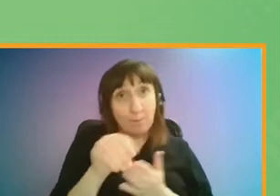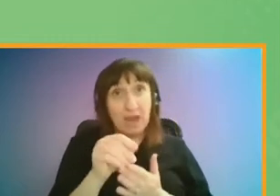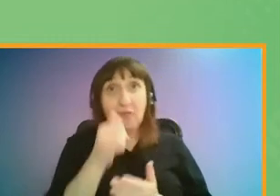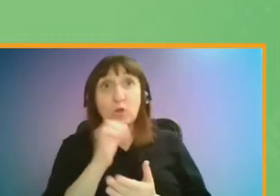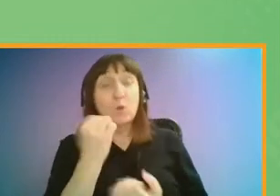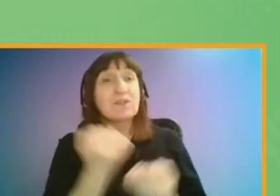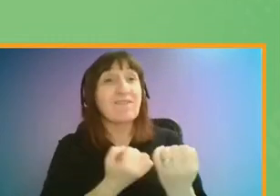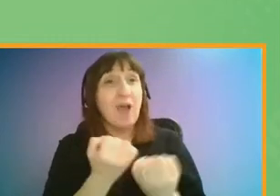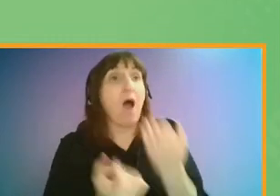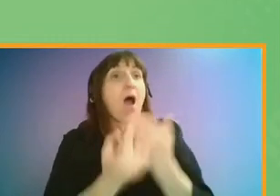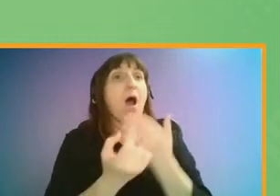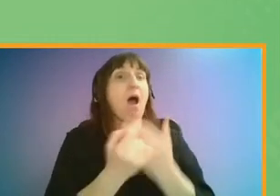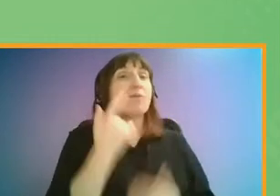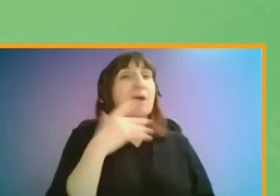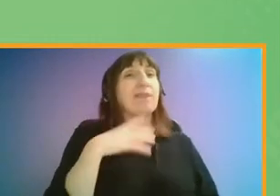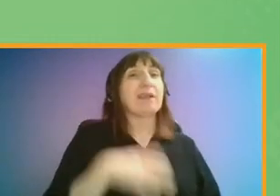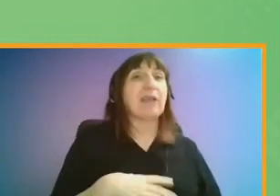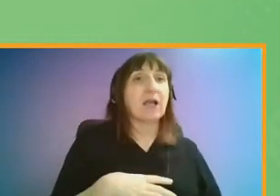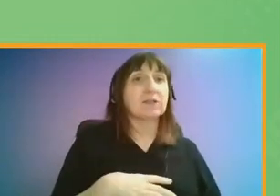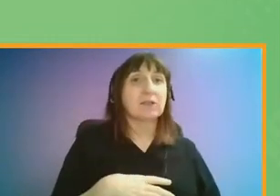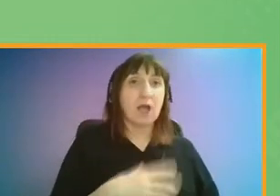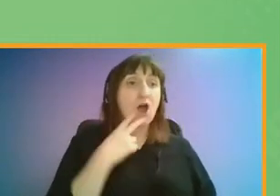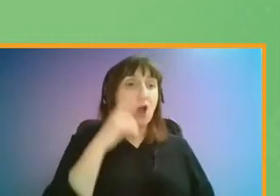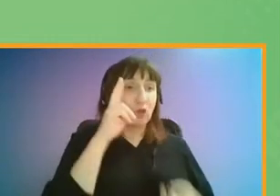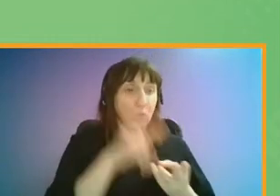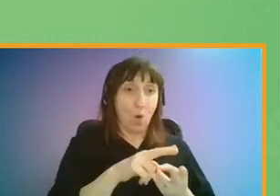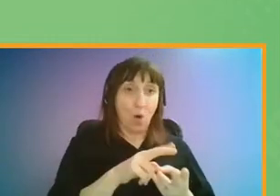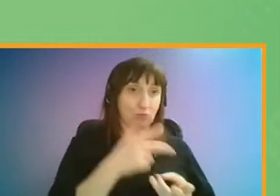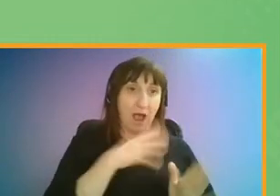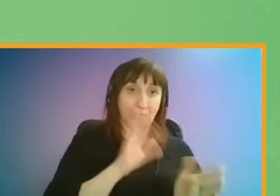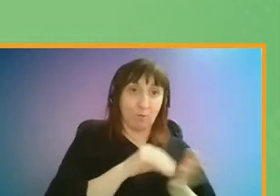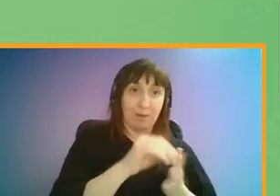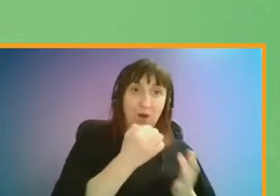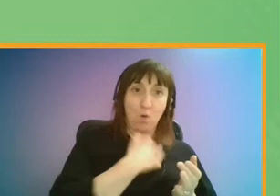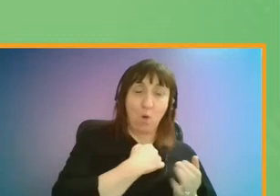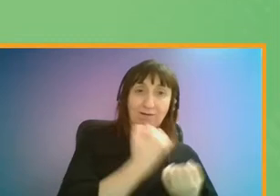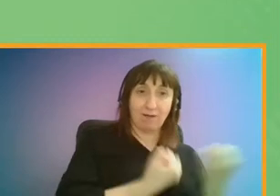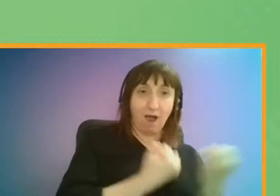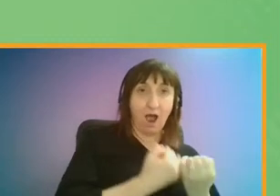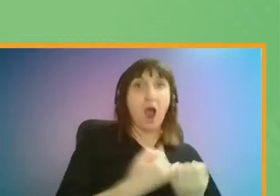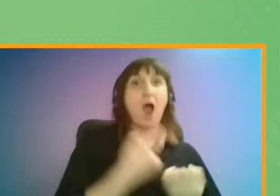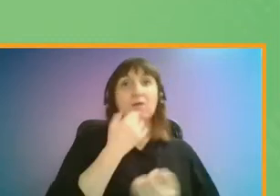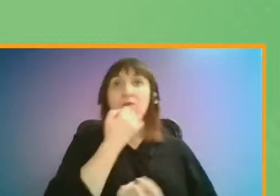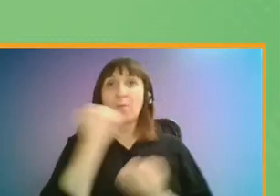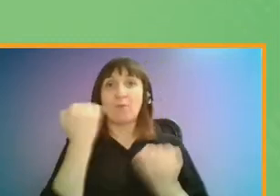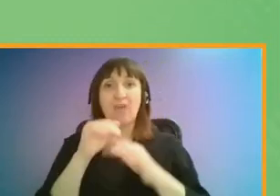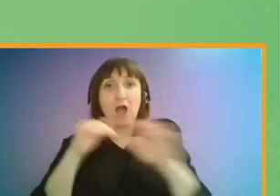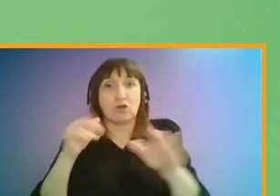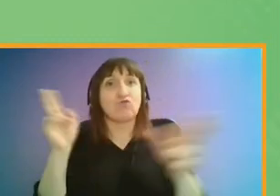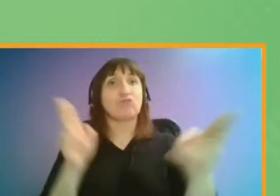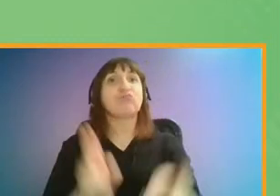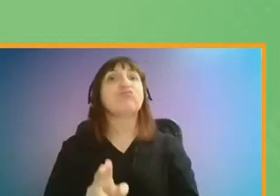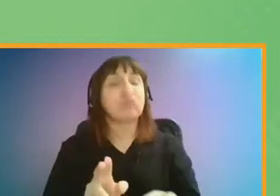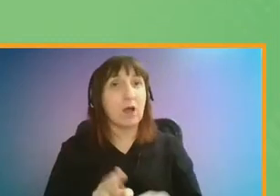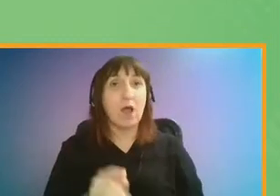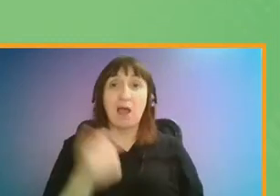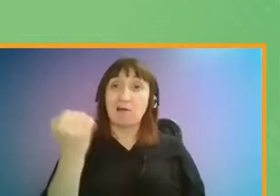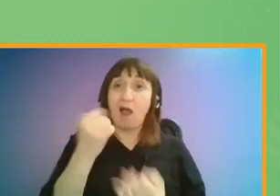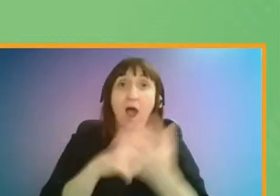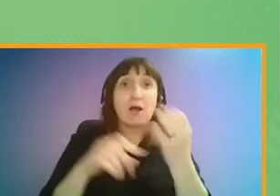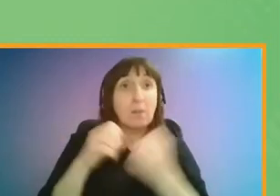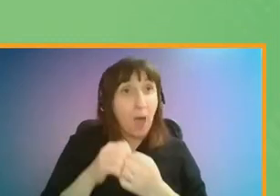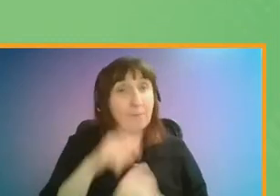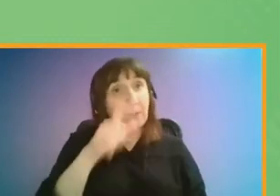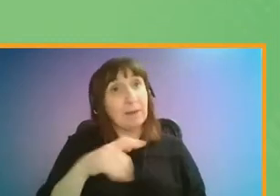car as and when they need it. They lower the ongoing cost of owning a car and reduce the number of vehicles on the road. By using car clubs rather than owning a car,